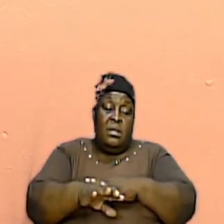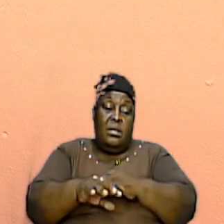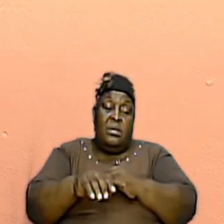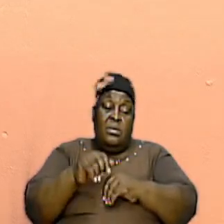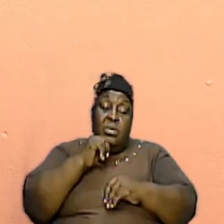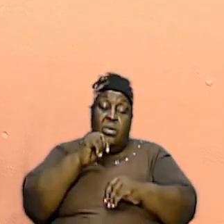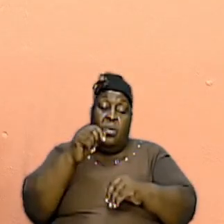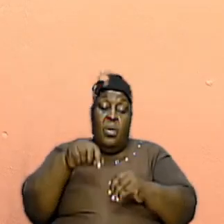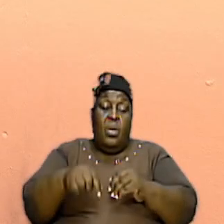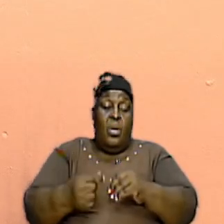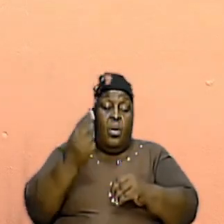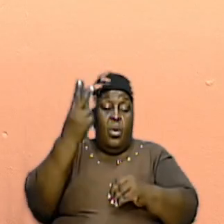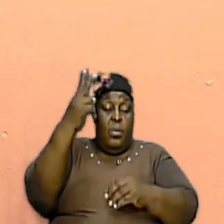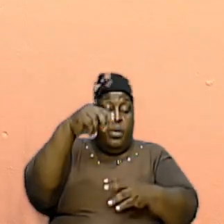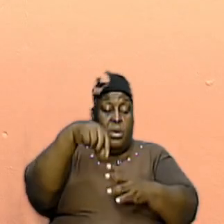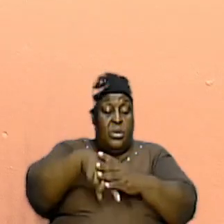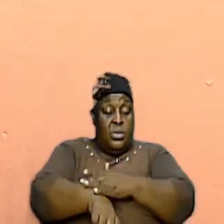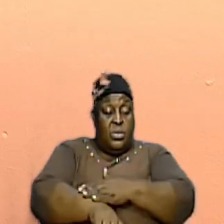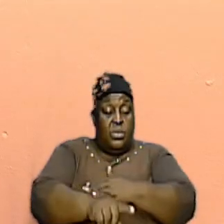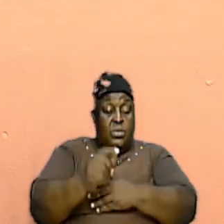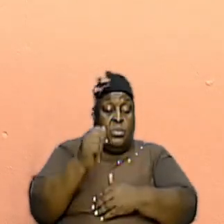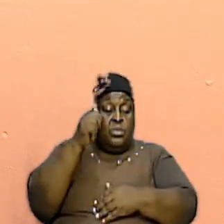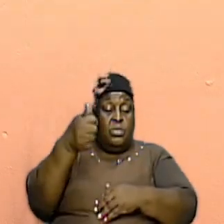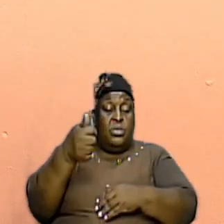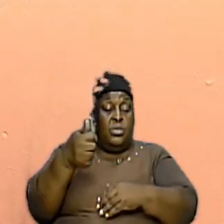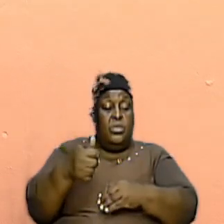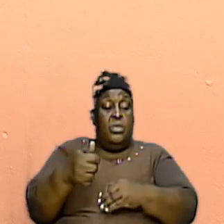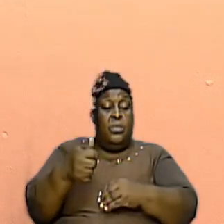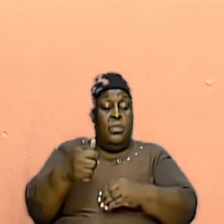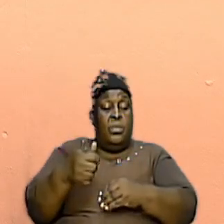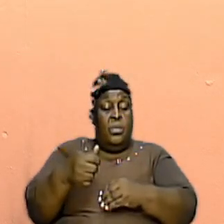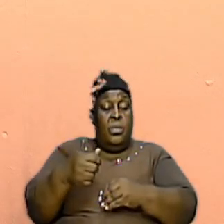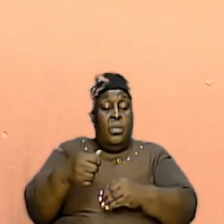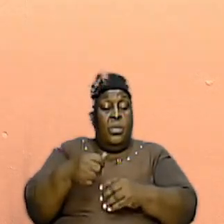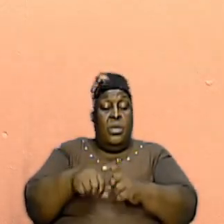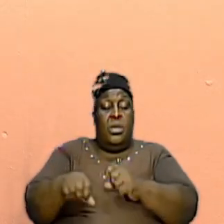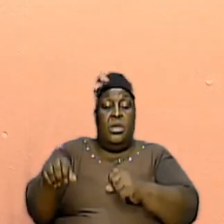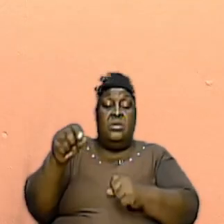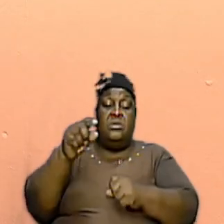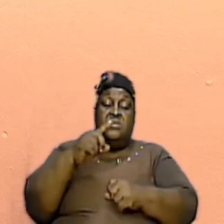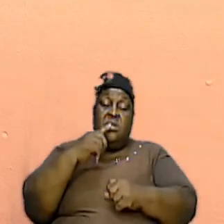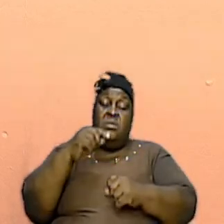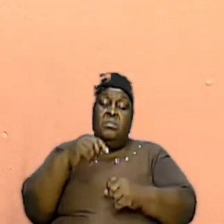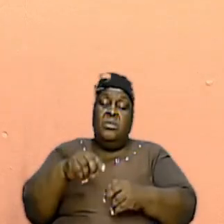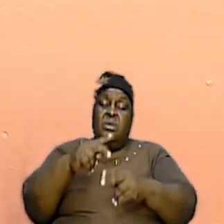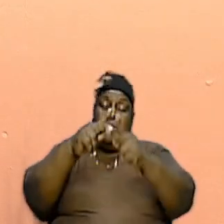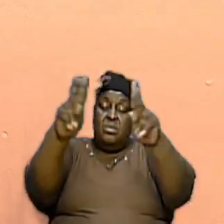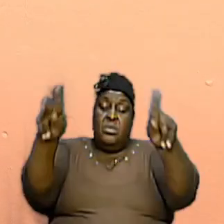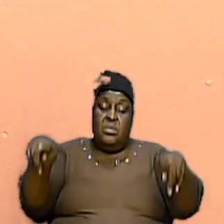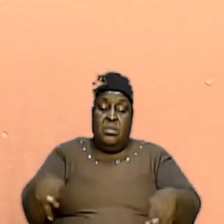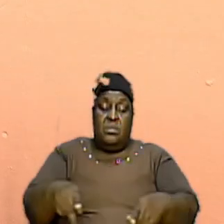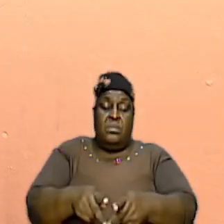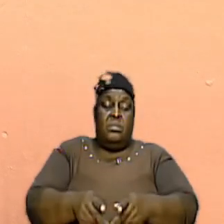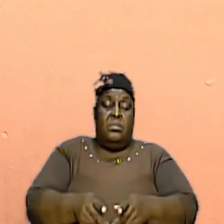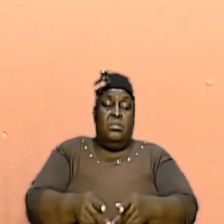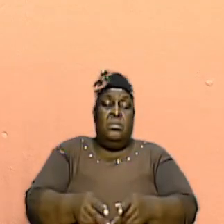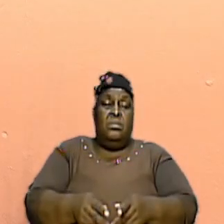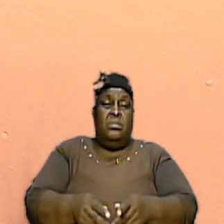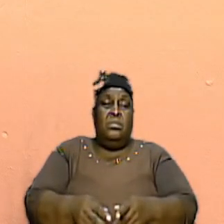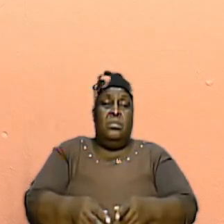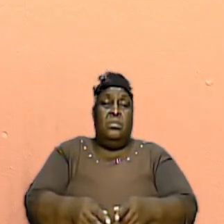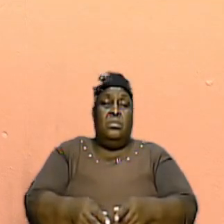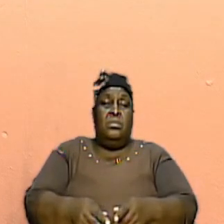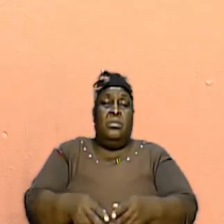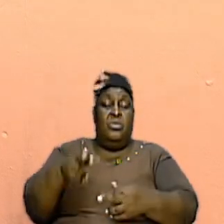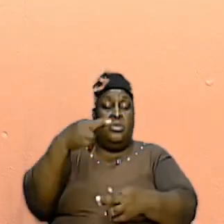day down tomorrow in terms of our basic thought pattern and its relationship to the kingdom